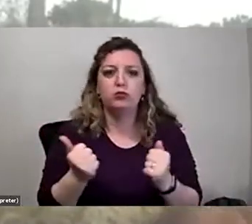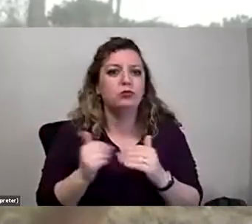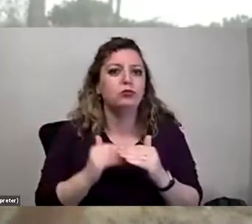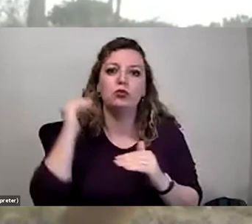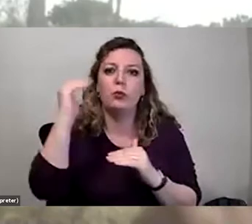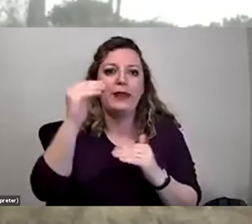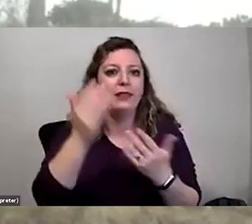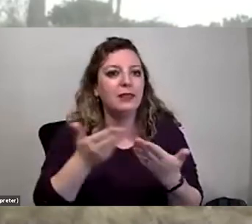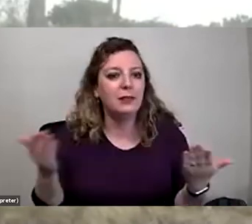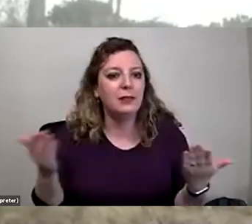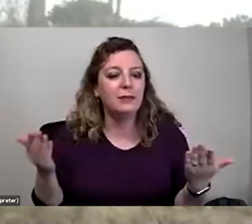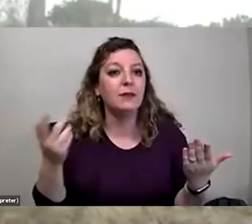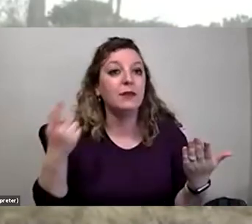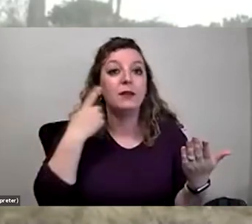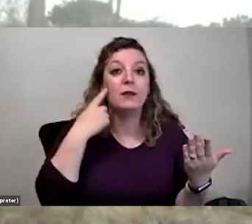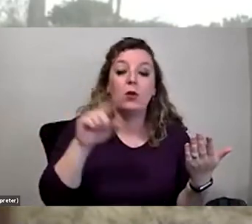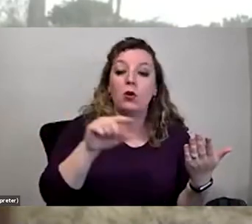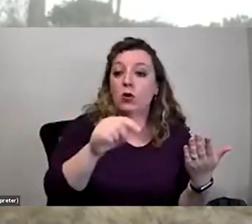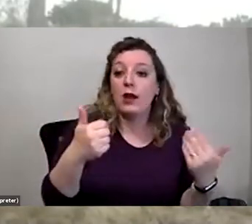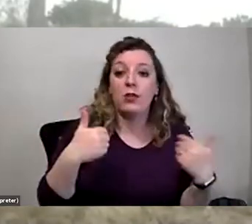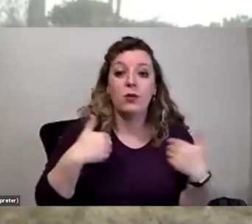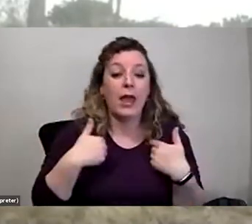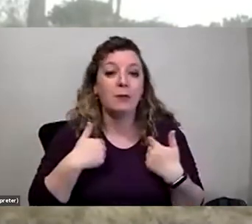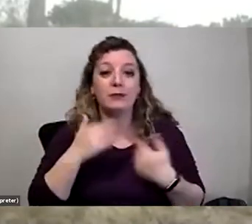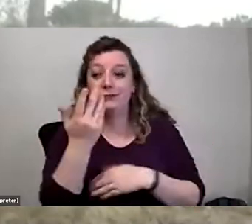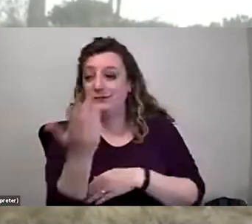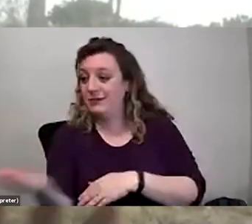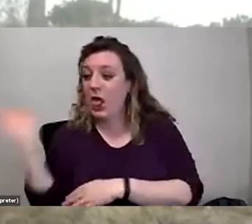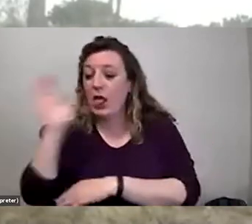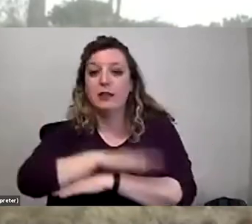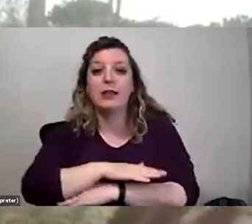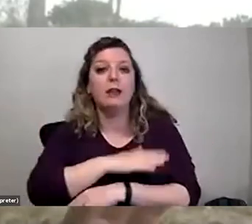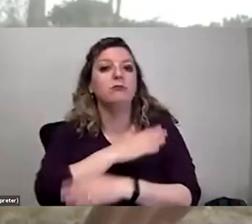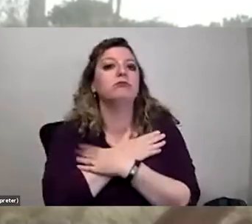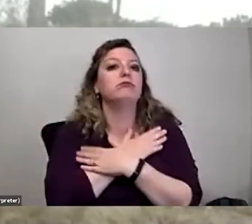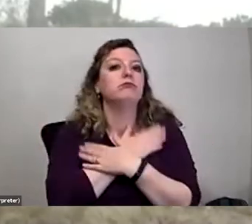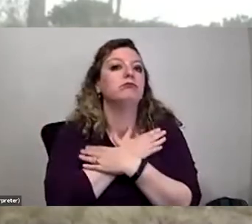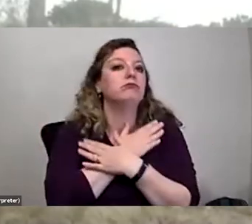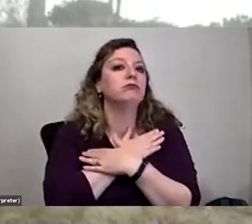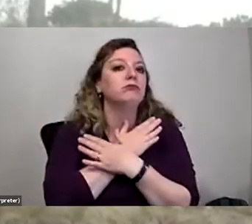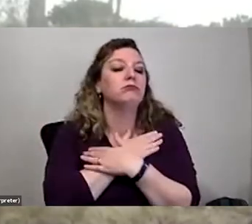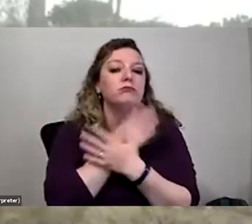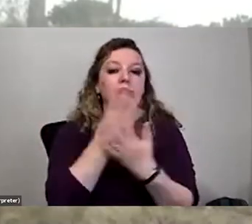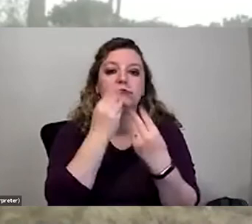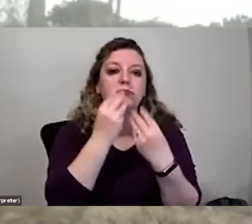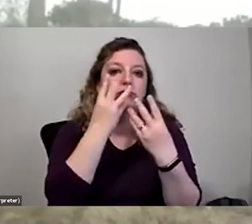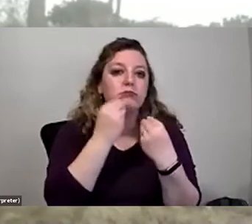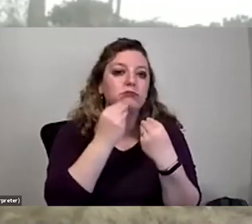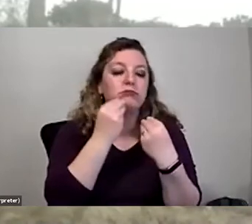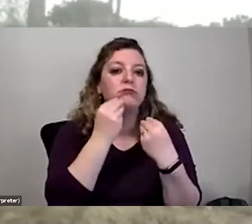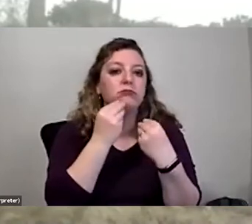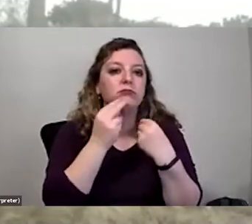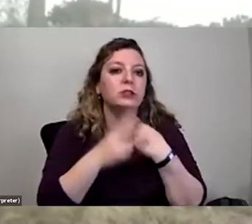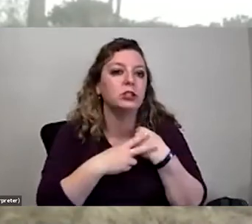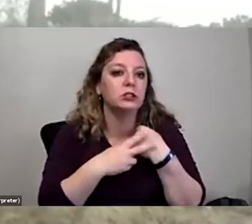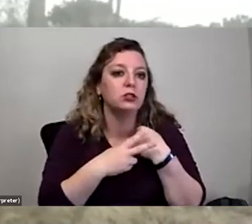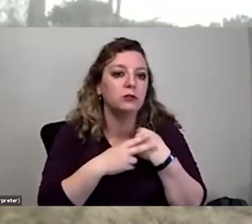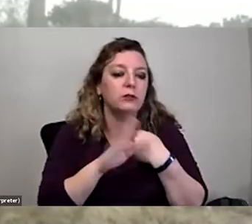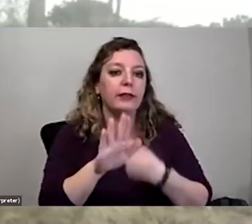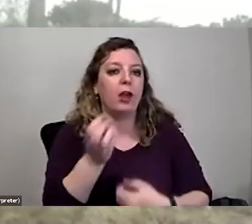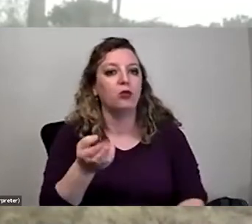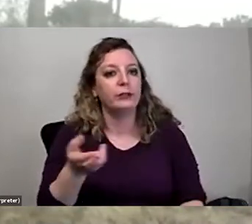for lots of desert animals all day long, they are resting, they are sleeping, they are conserving their